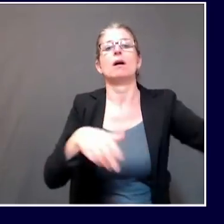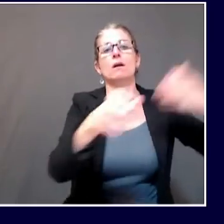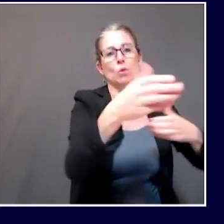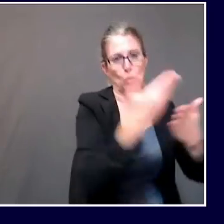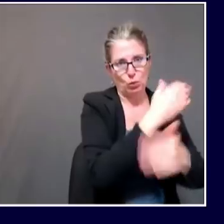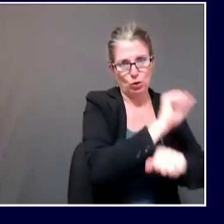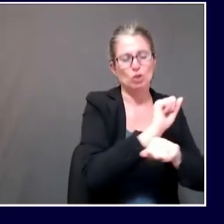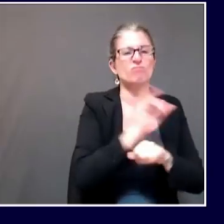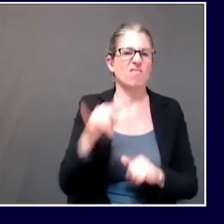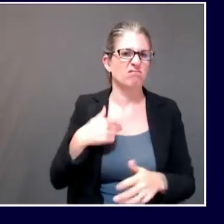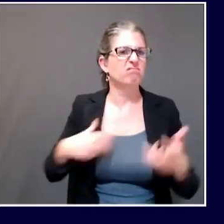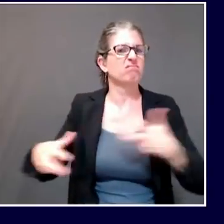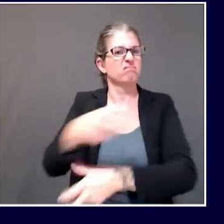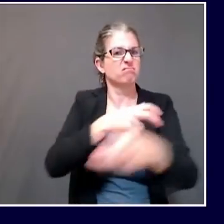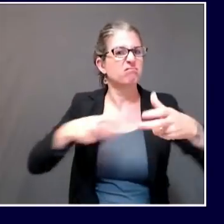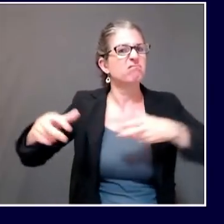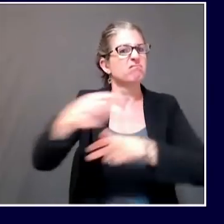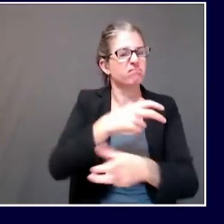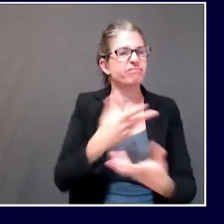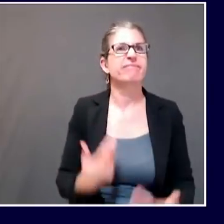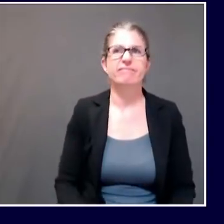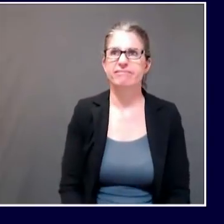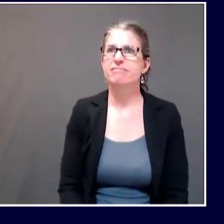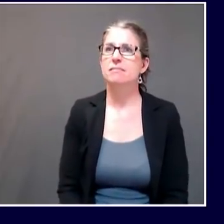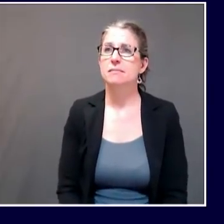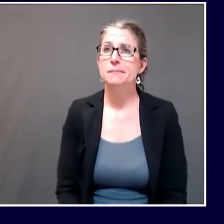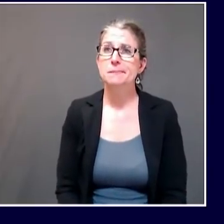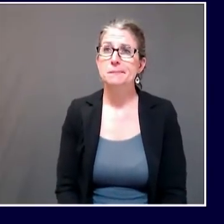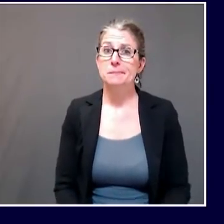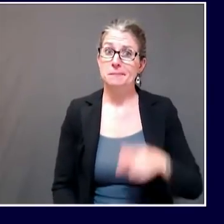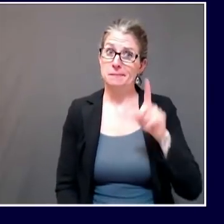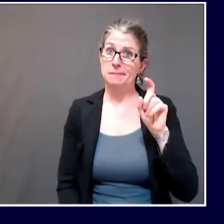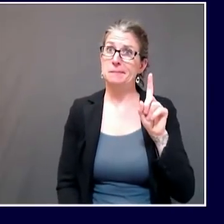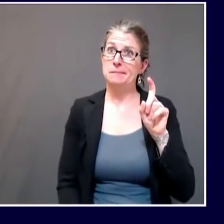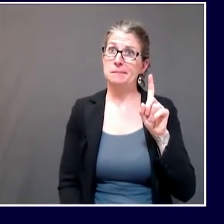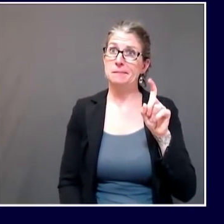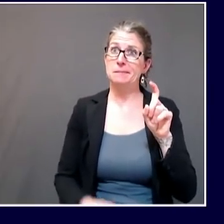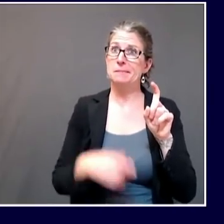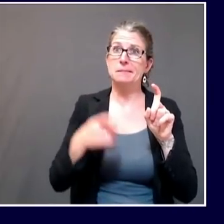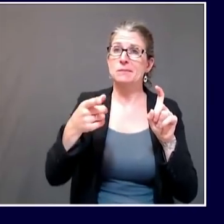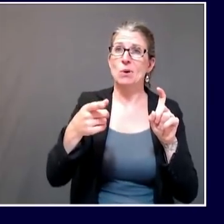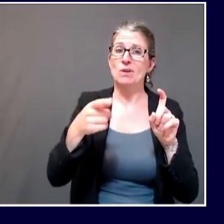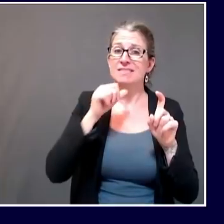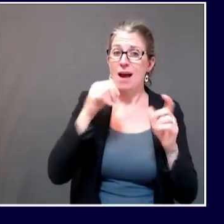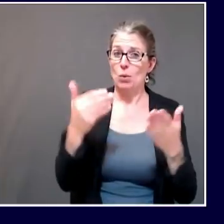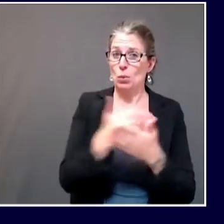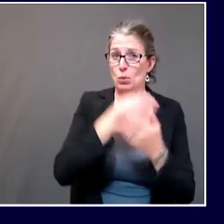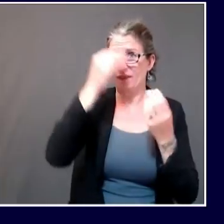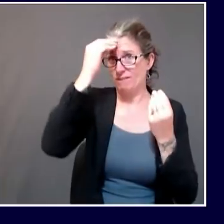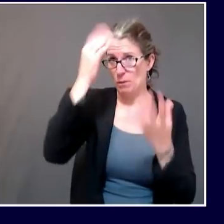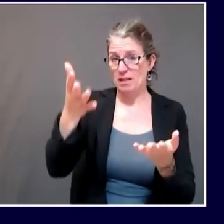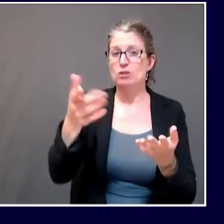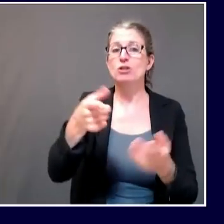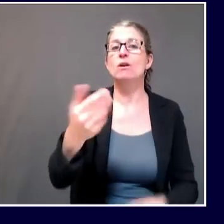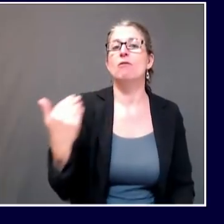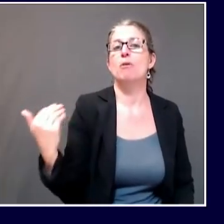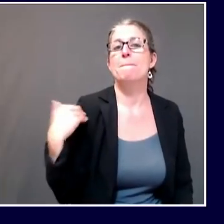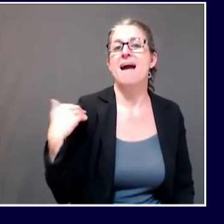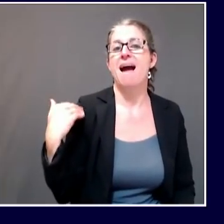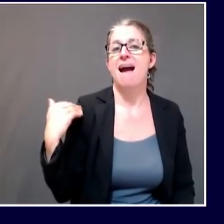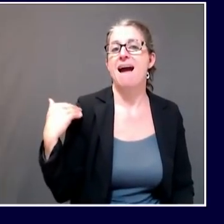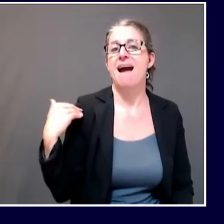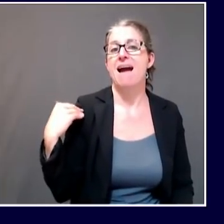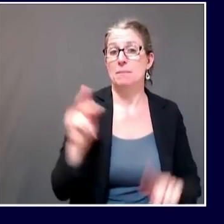people of those old recommendations that are already in place. That's right. And making sure that they have everything they need